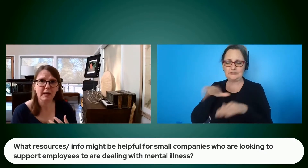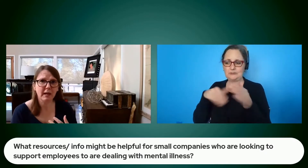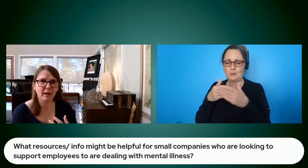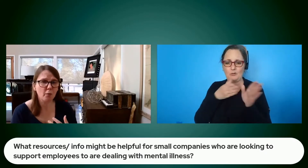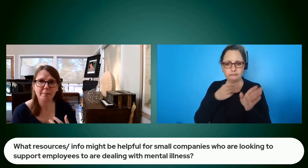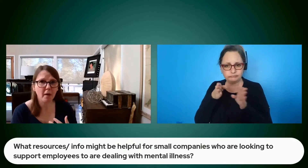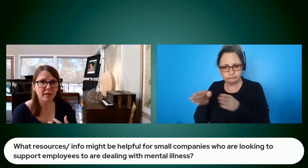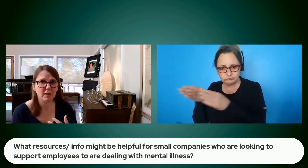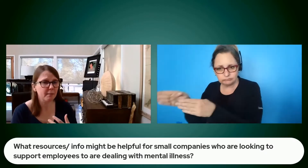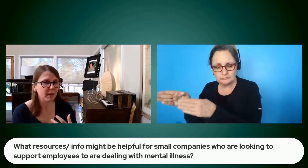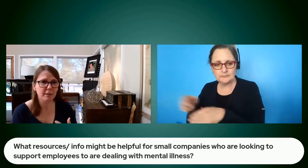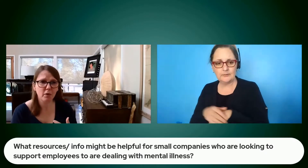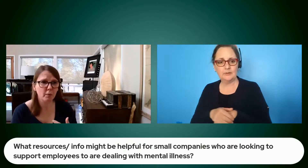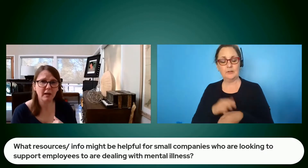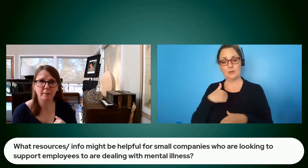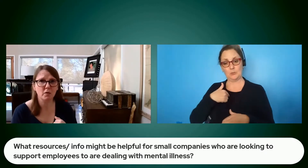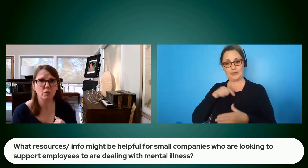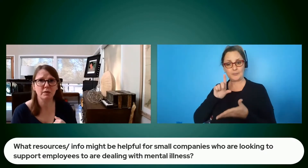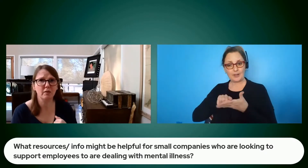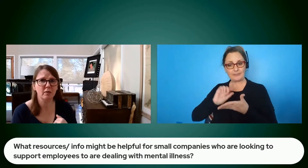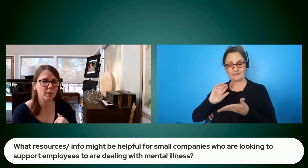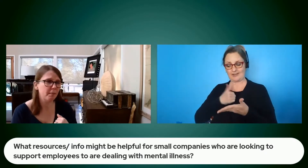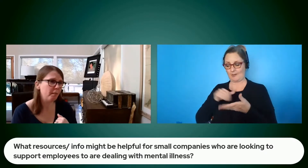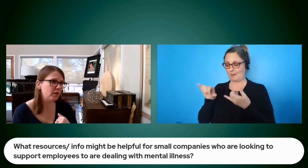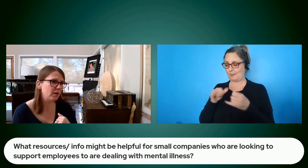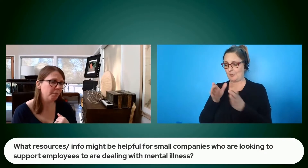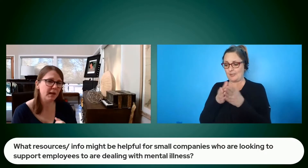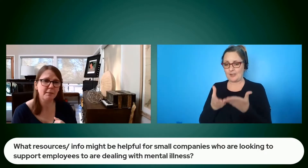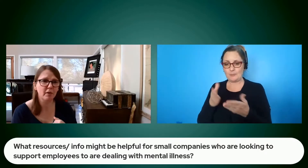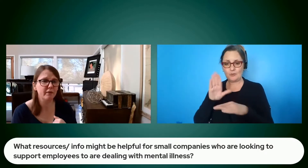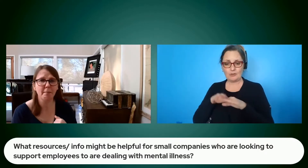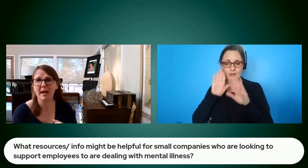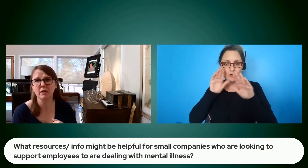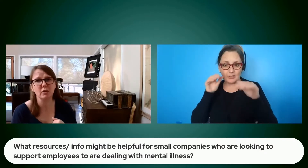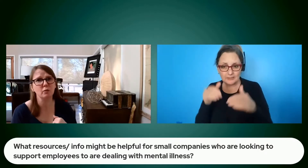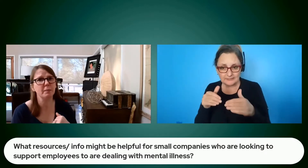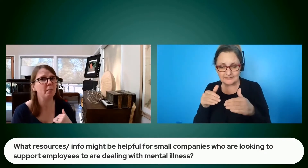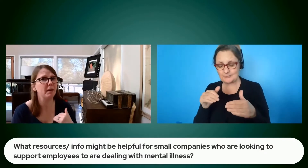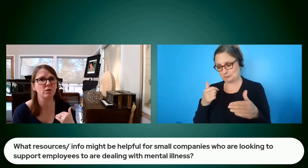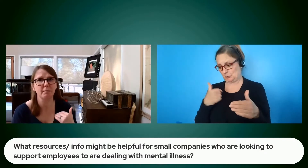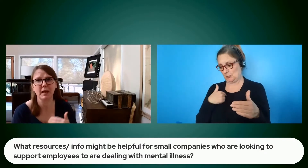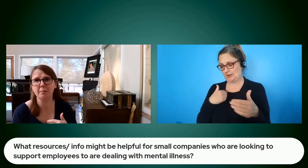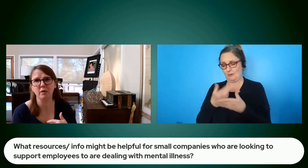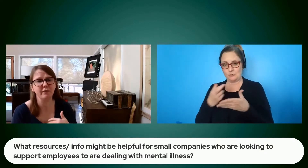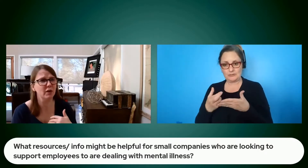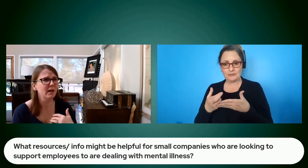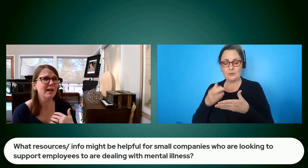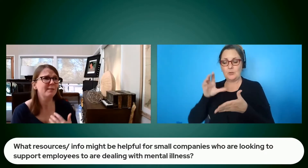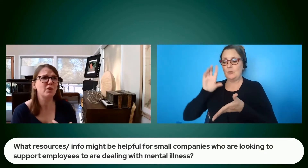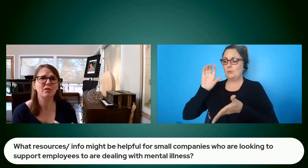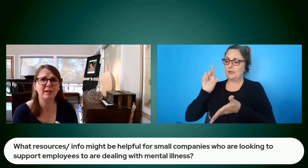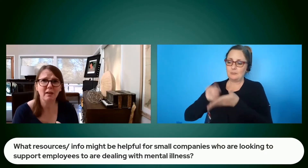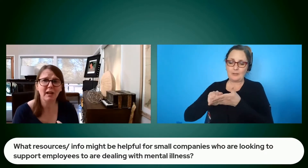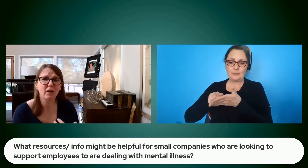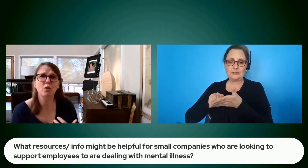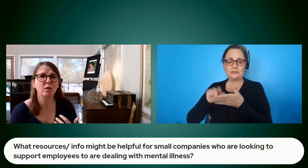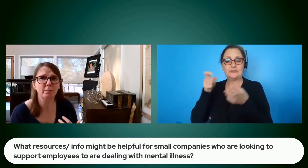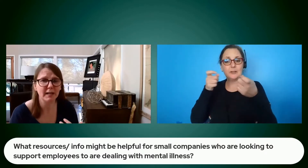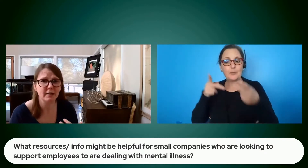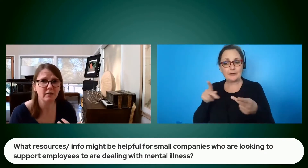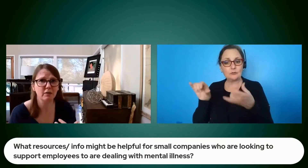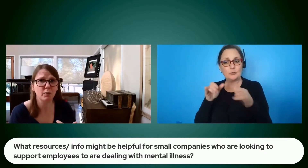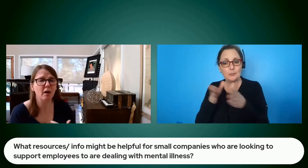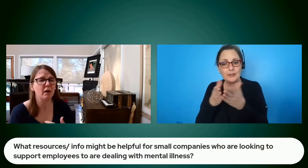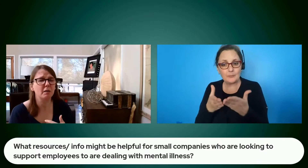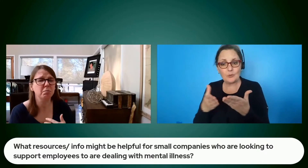broadly you know we published our playbook when it comes to autism we published our playbook for managers we published a playbook for justice and inclusion